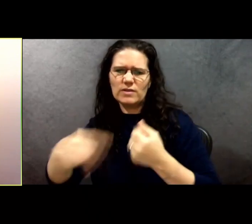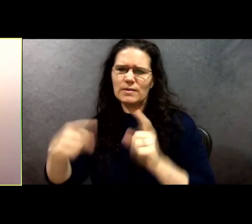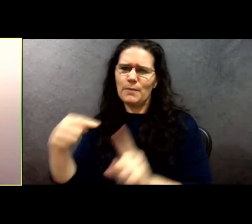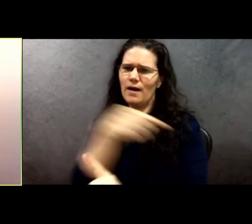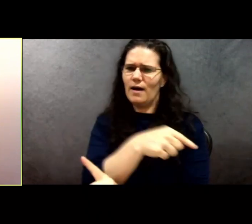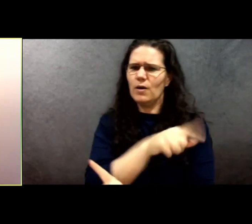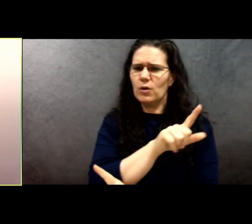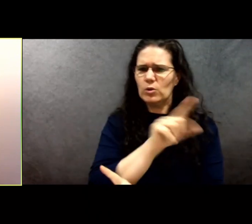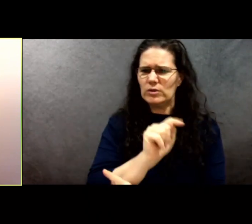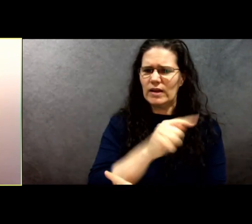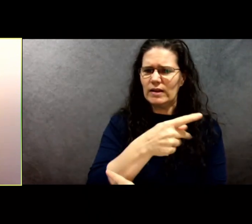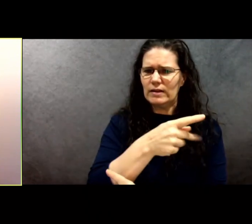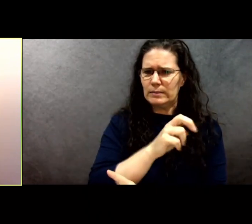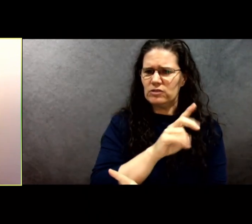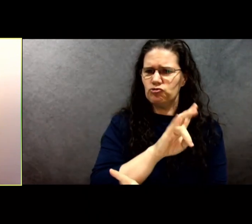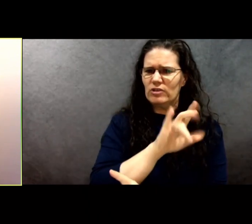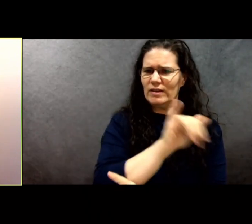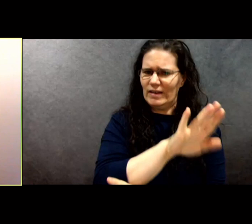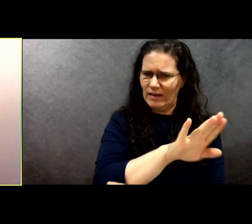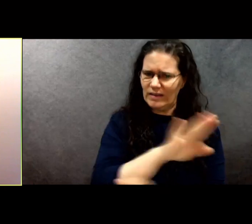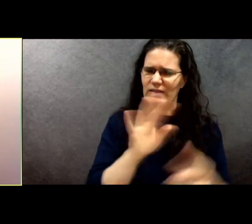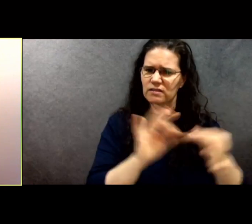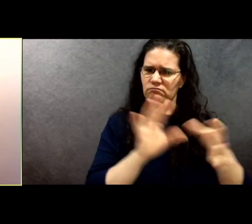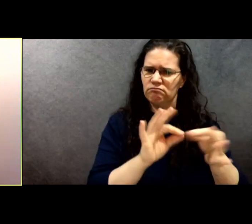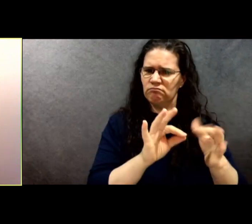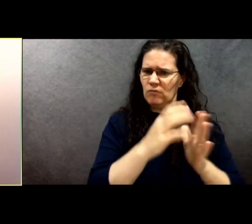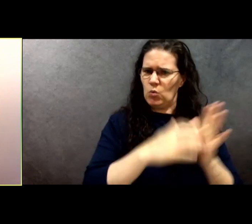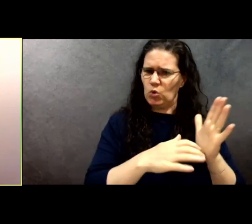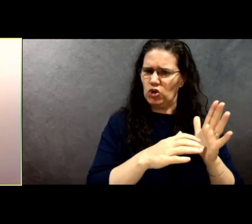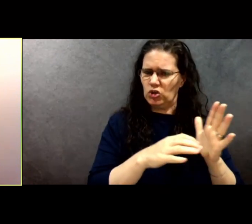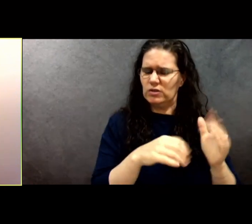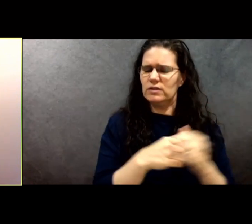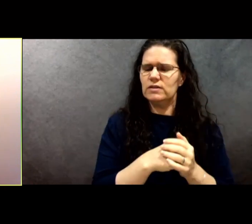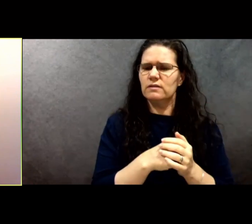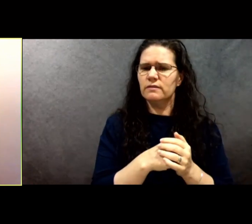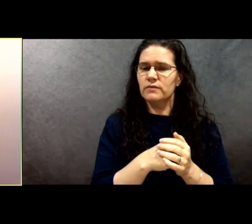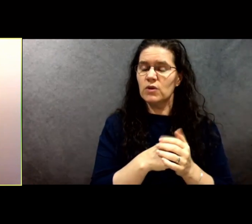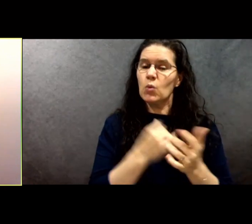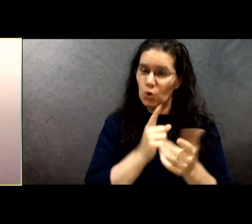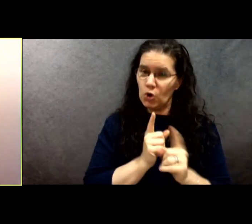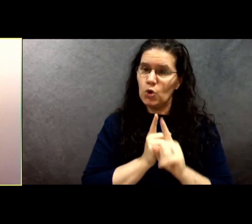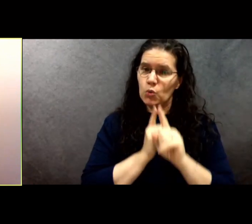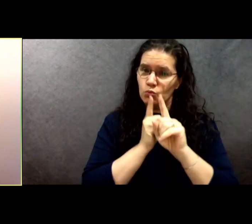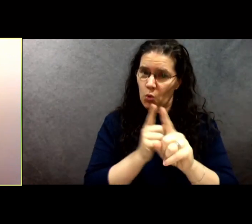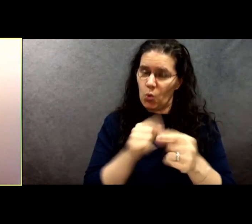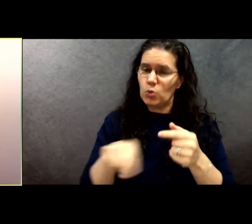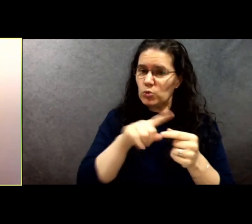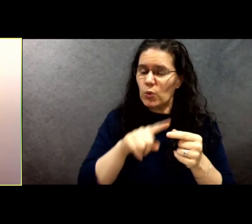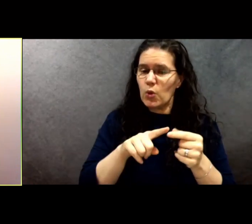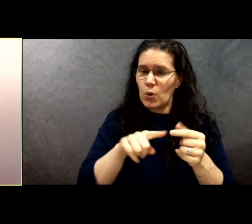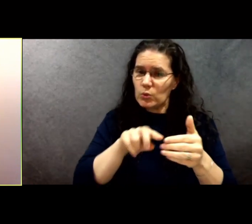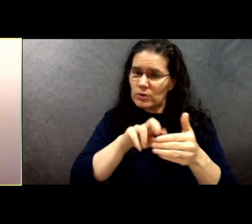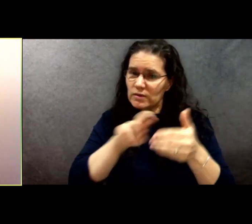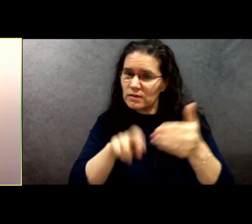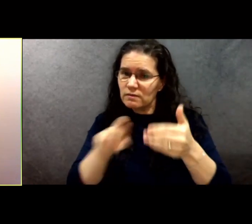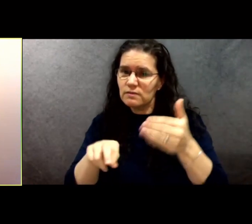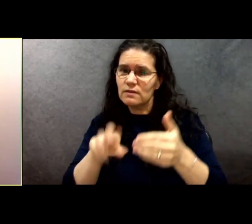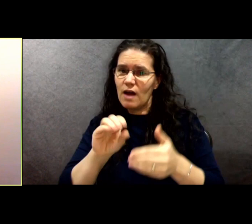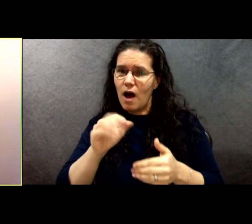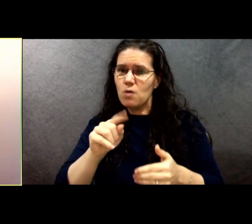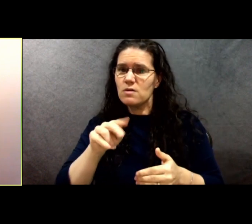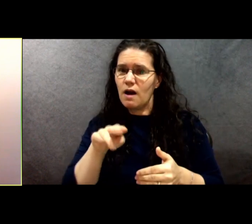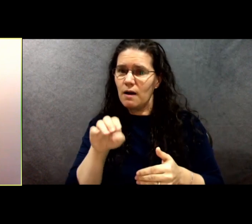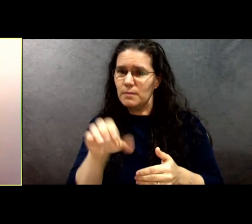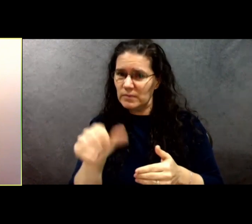While we have worked towards all of those intended outcomes and undoubtedly have made progress, there's still ample